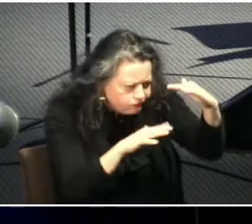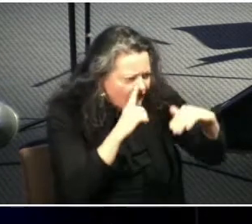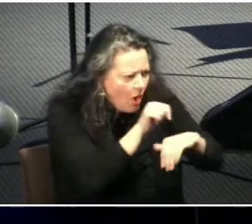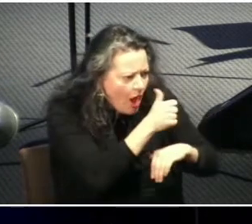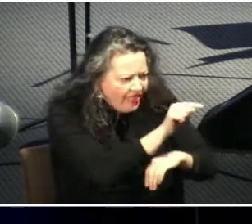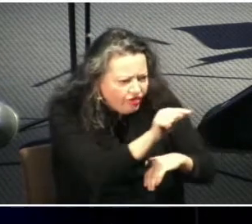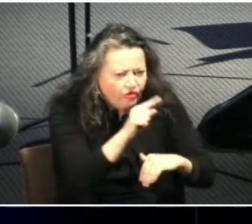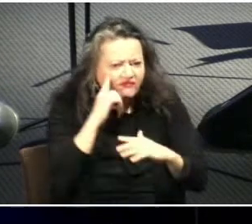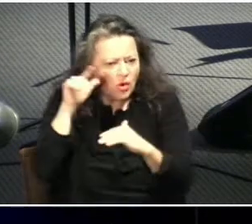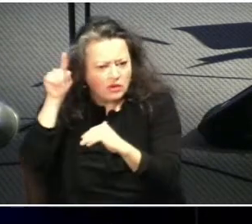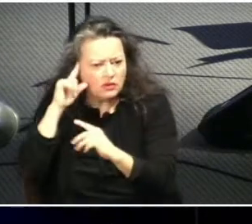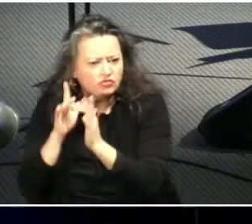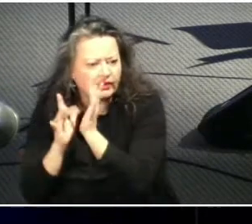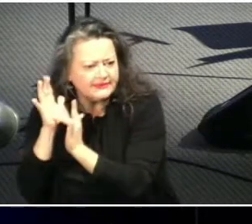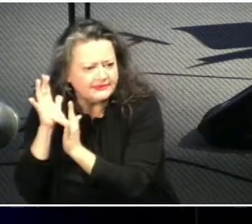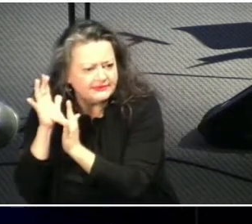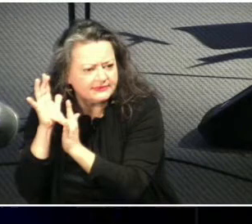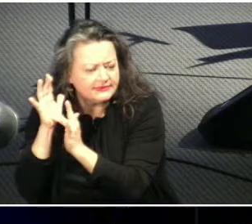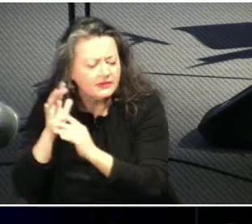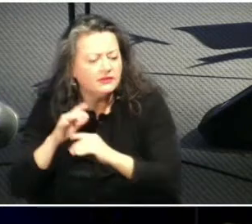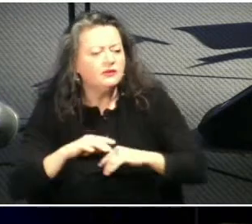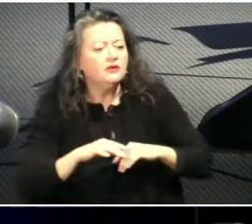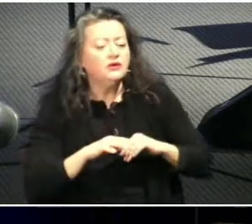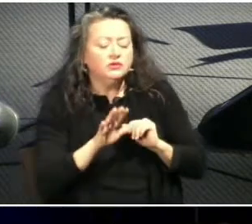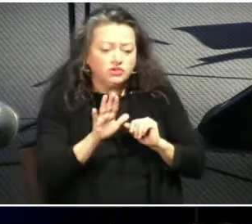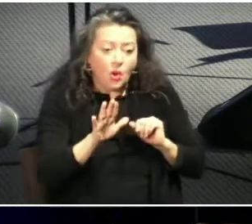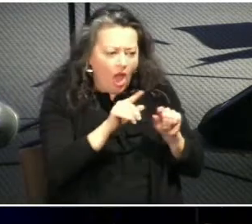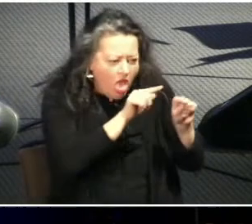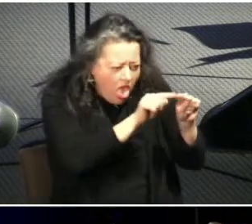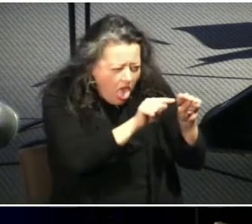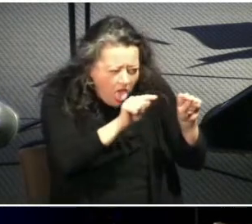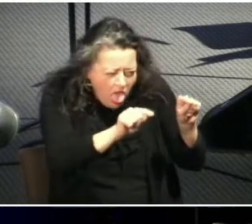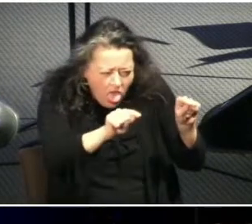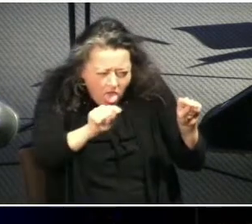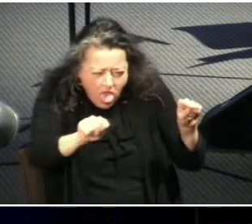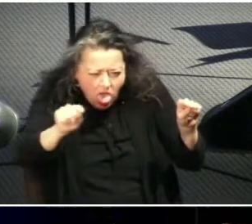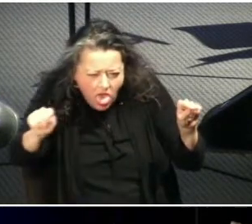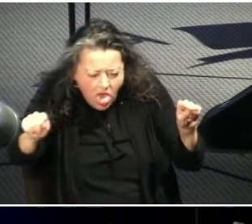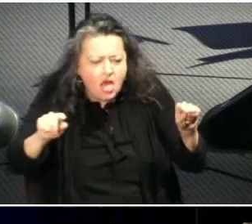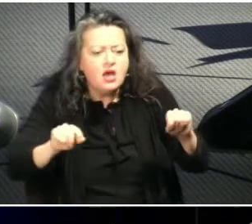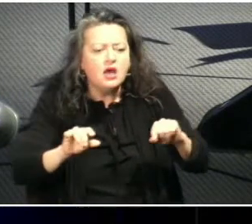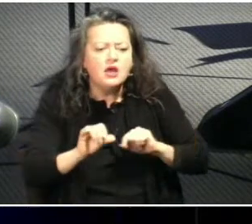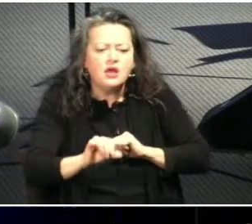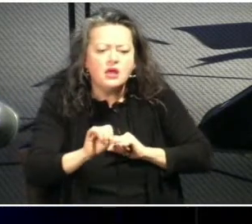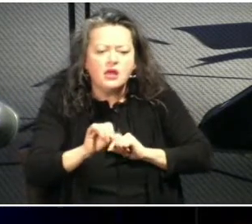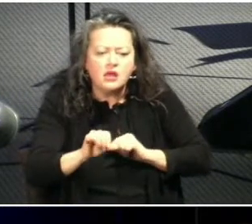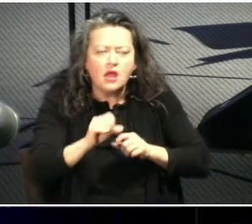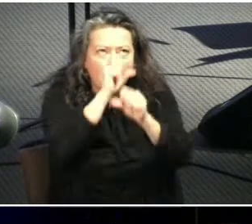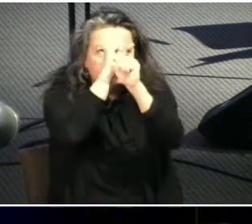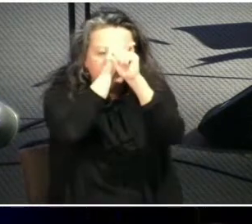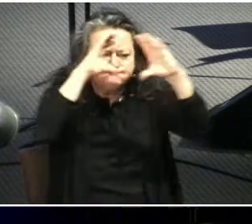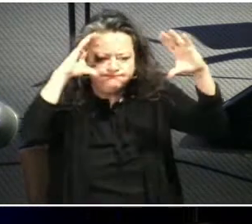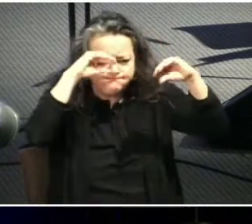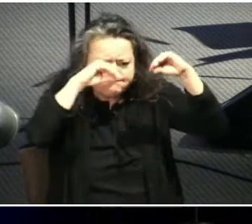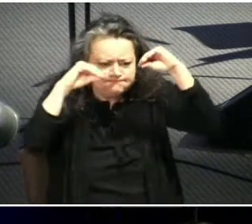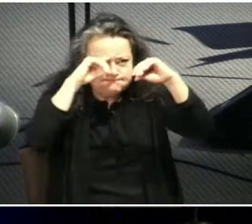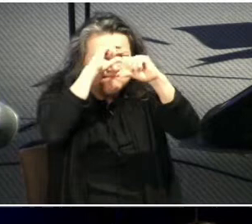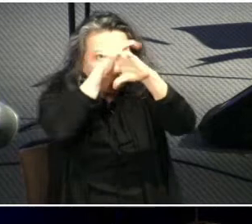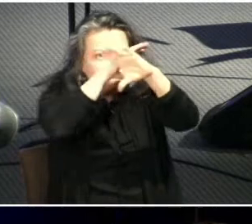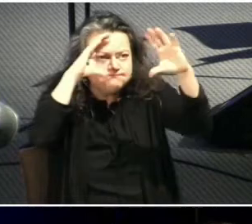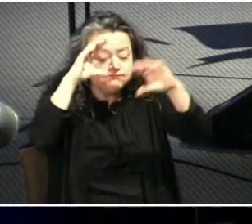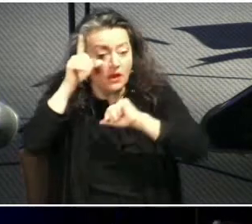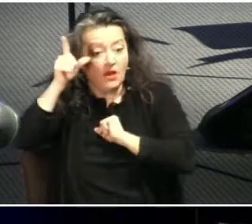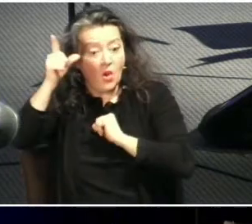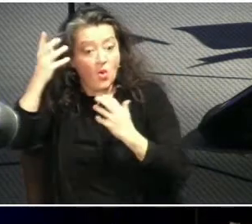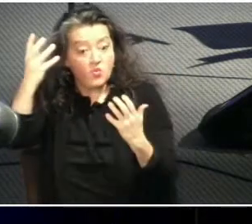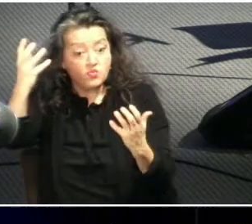overall we see that our god is very concerned with loving each other properly and acting in a way